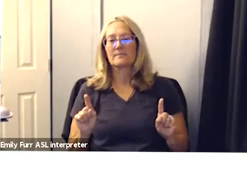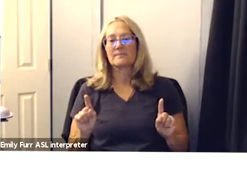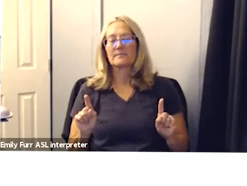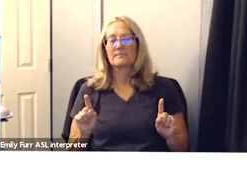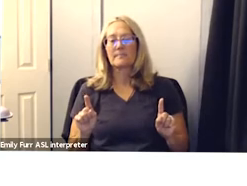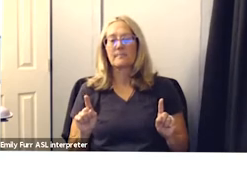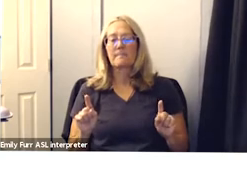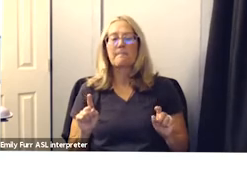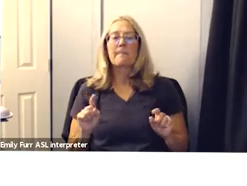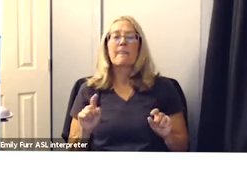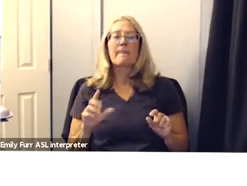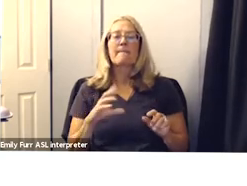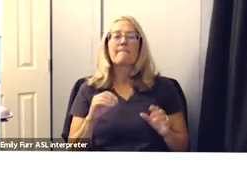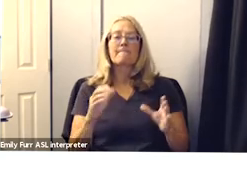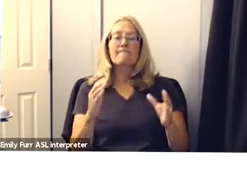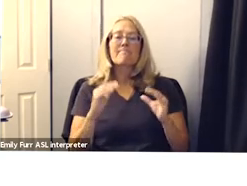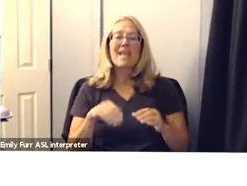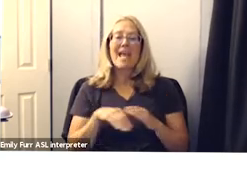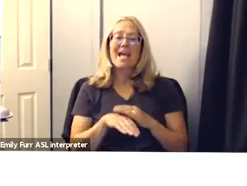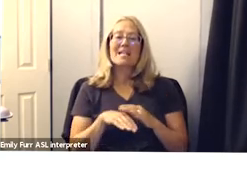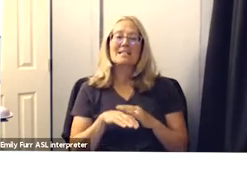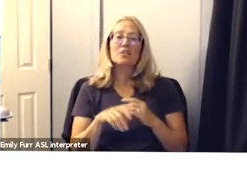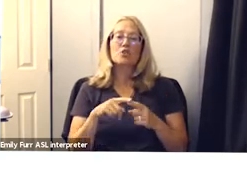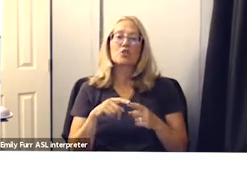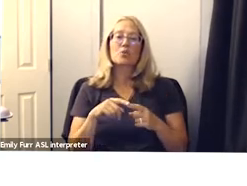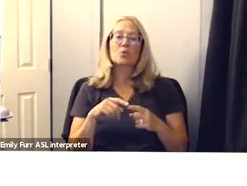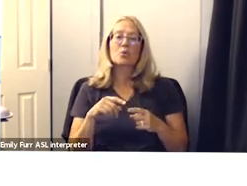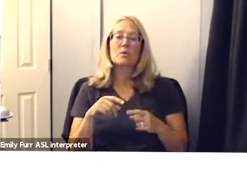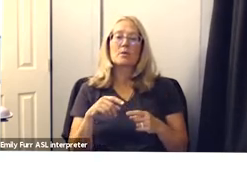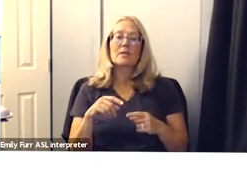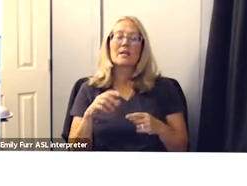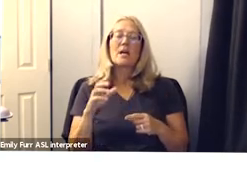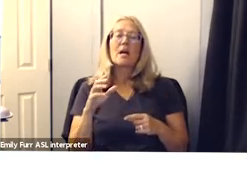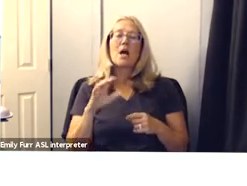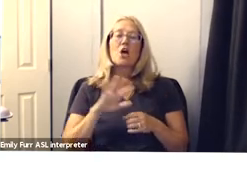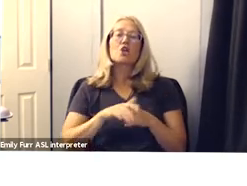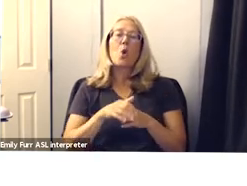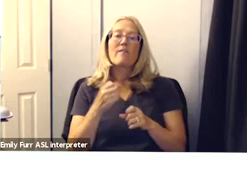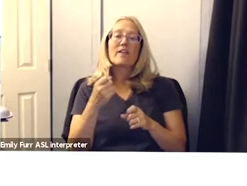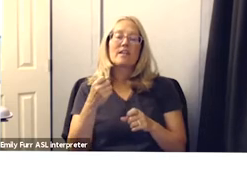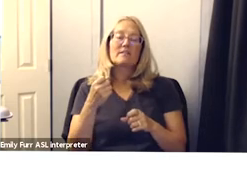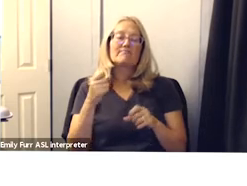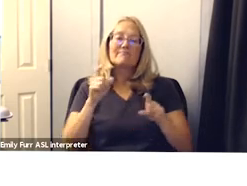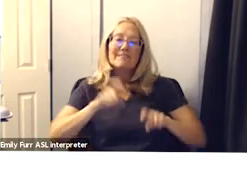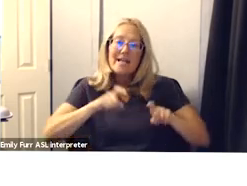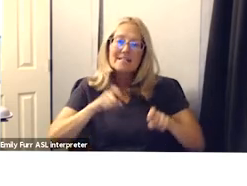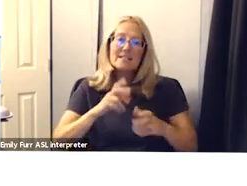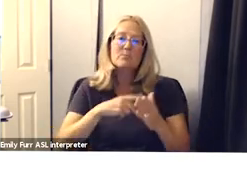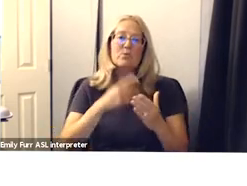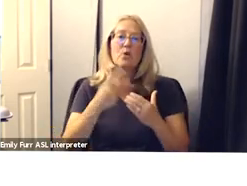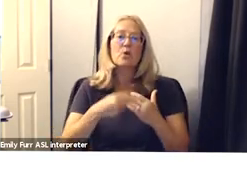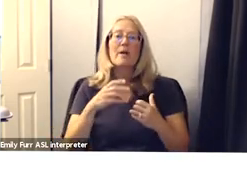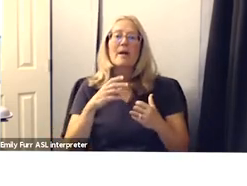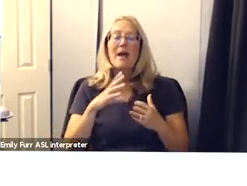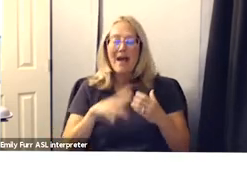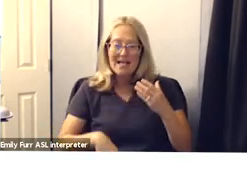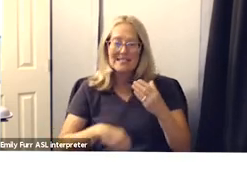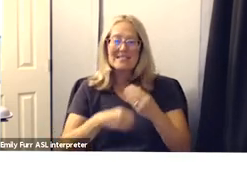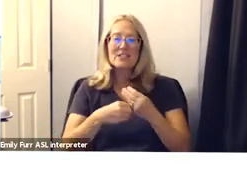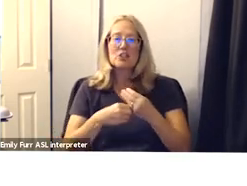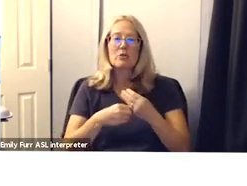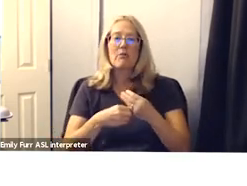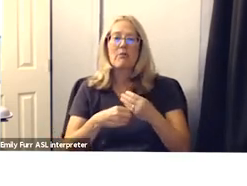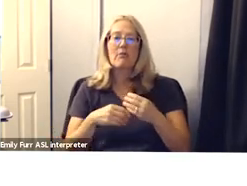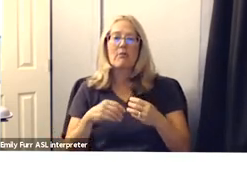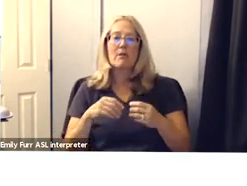third access to robust covet 19 testing program as an additional layer of mitig is a